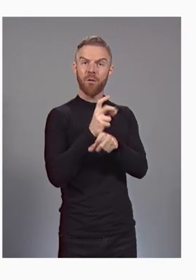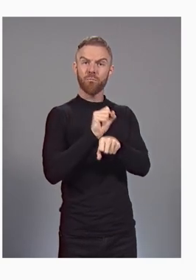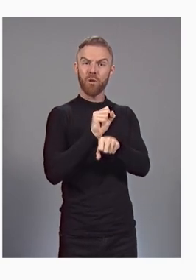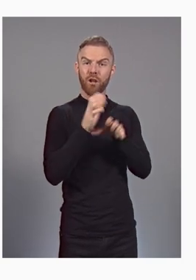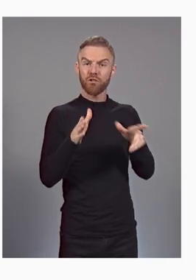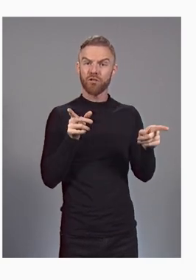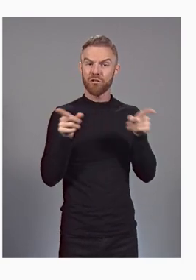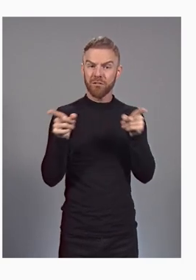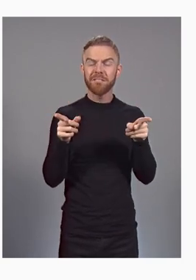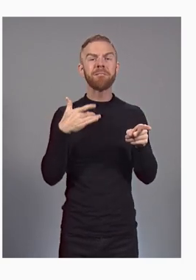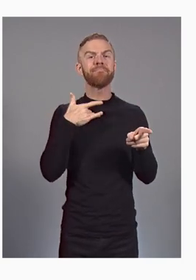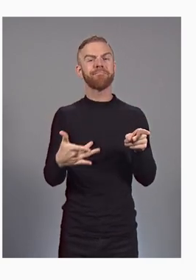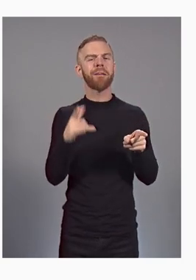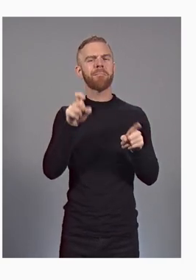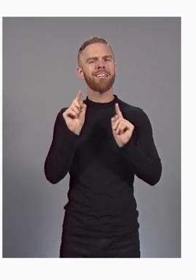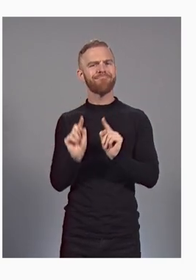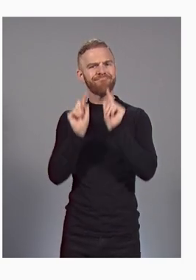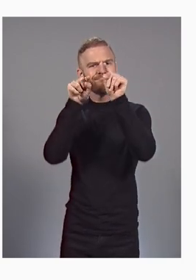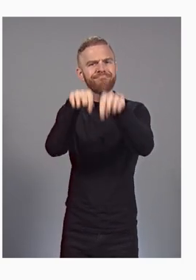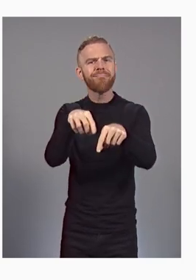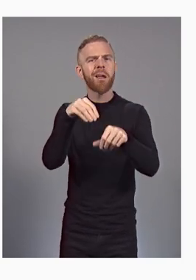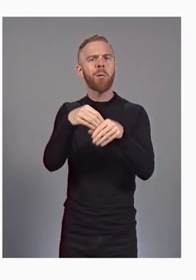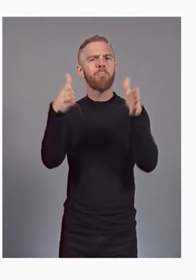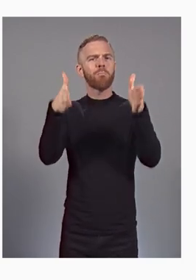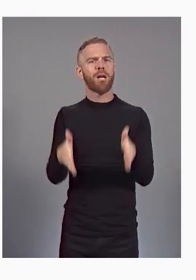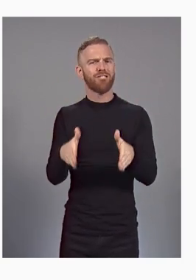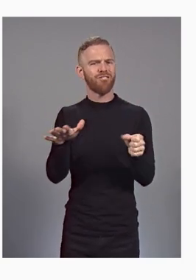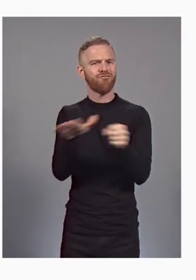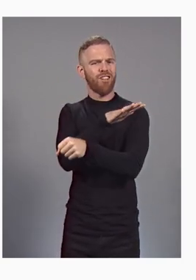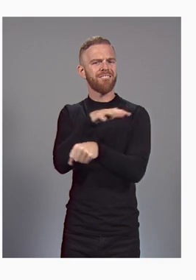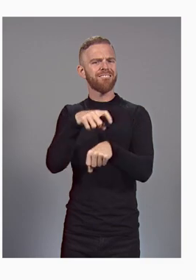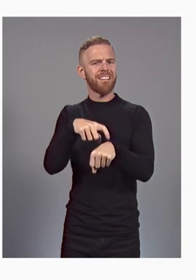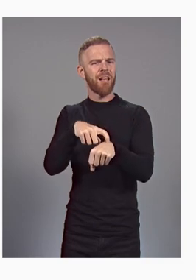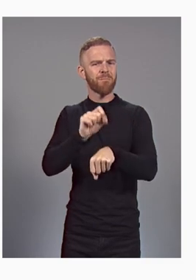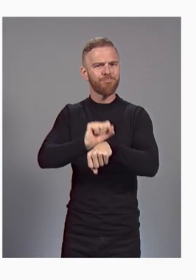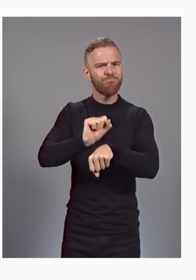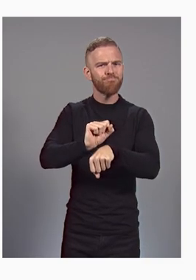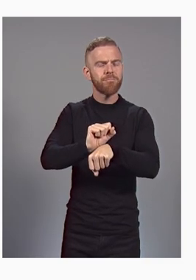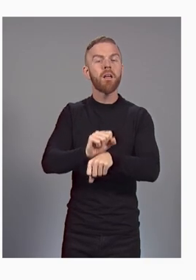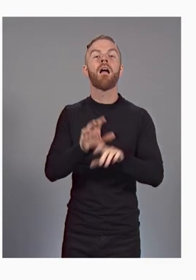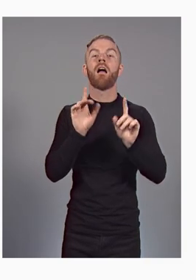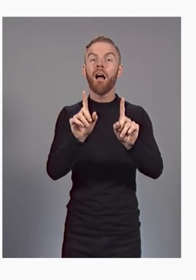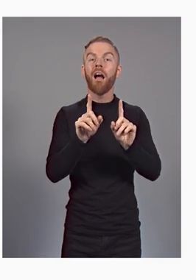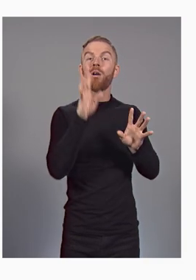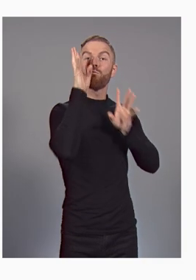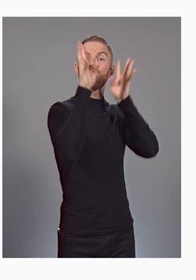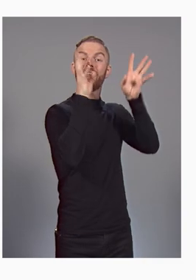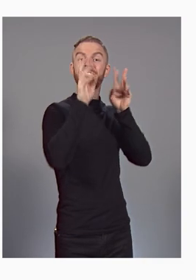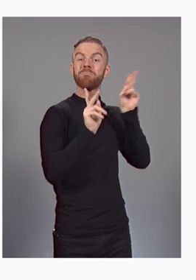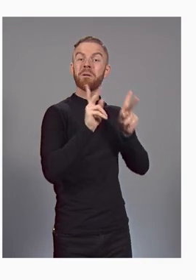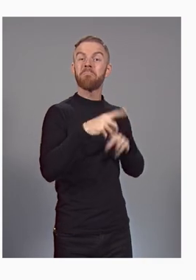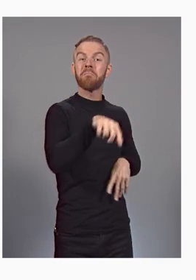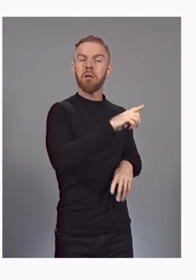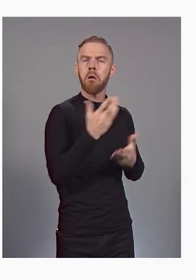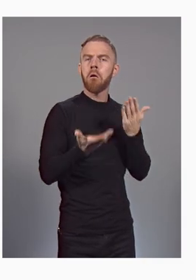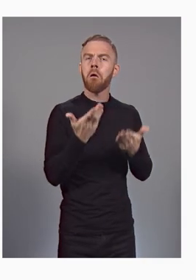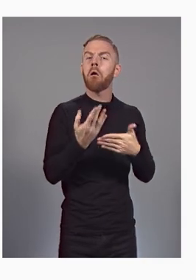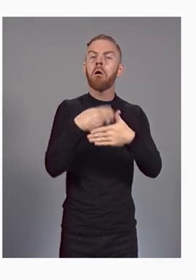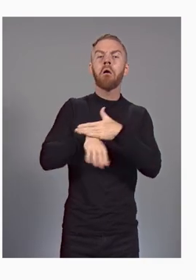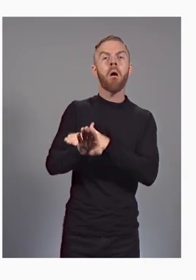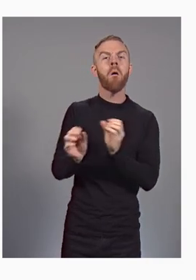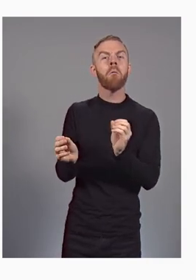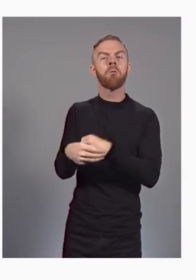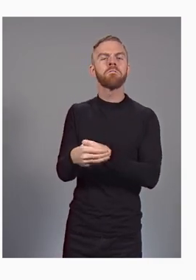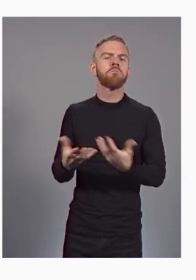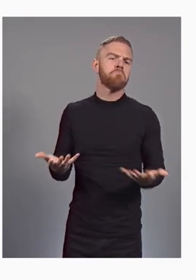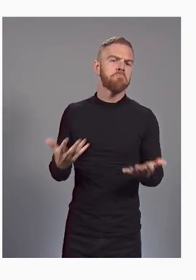workers typically need to be on site full-time. Creatives, on the other hand, might decide to come into the office for